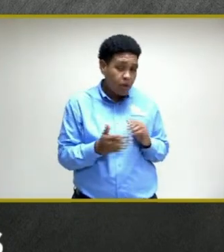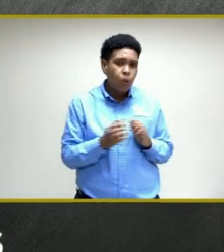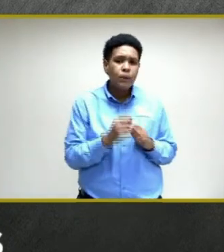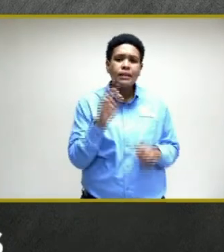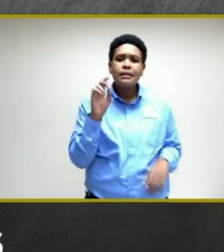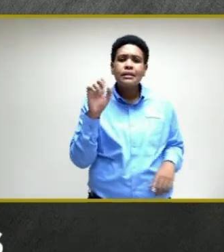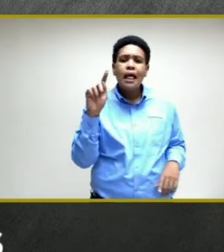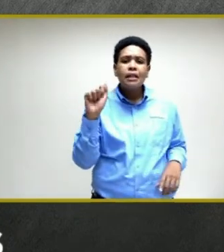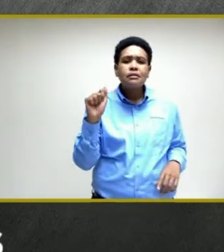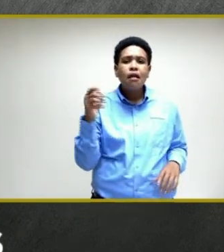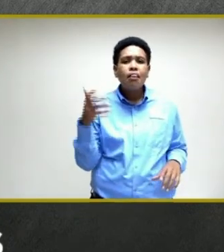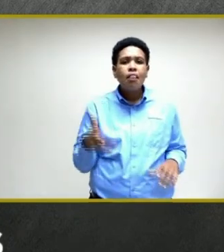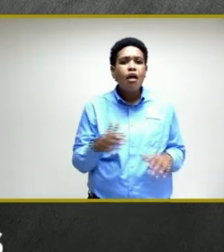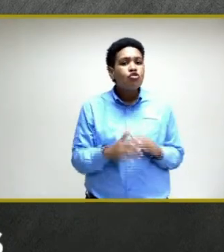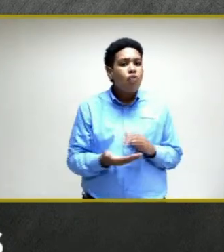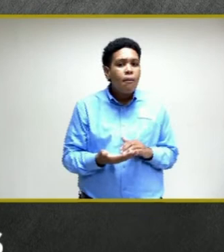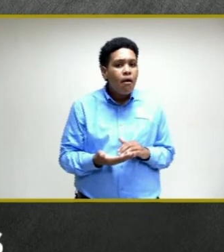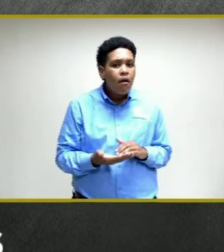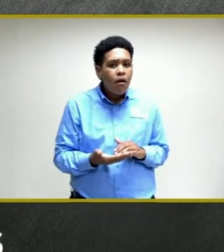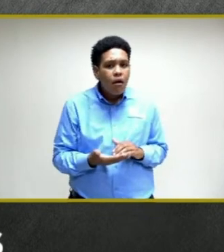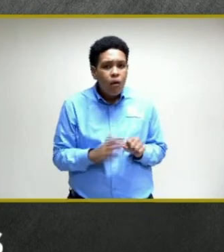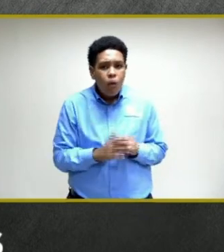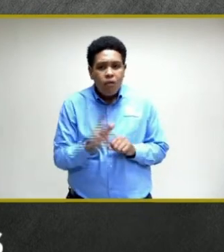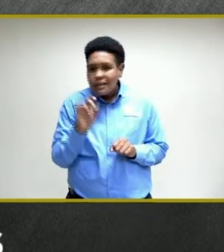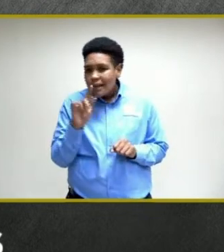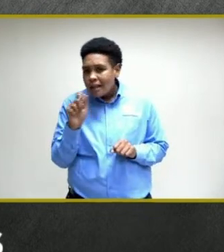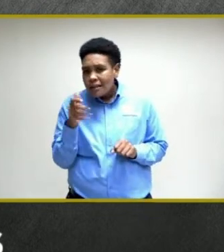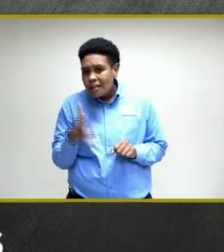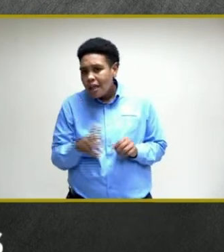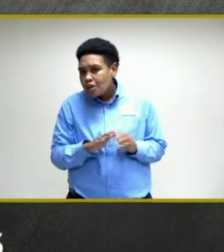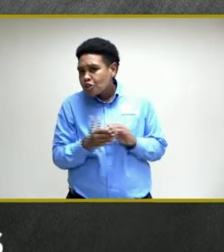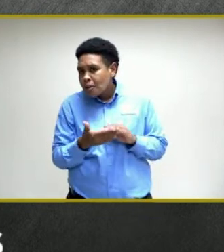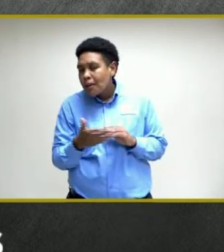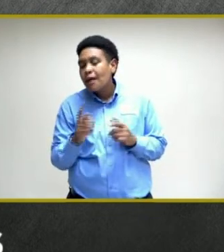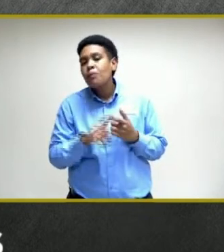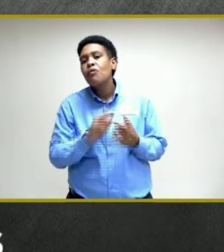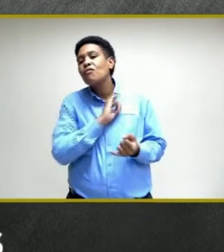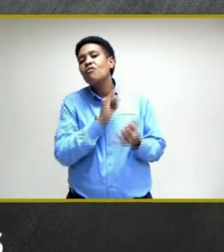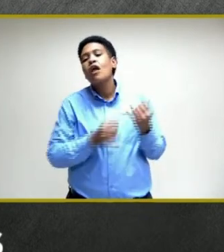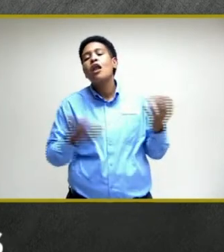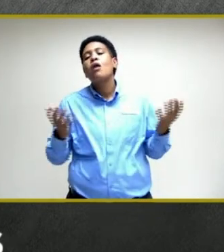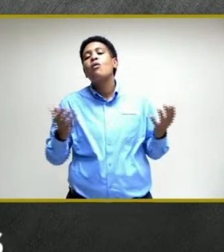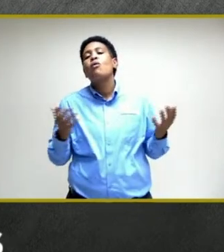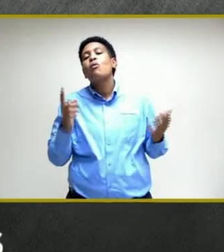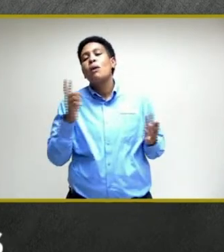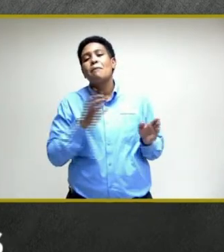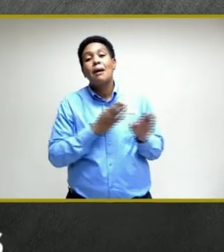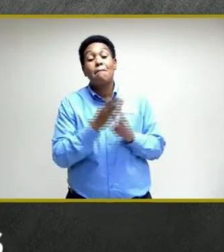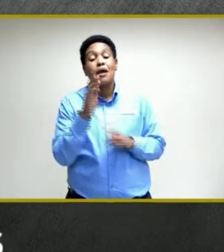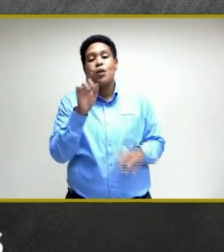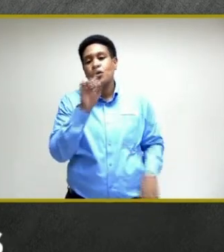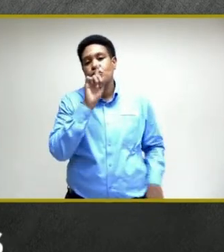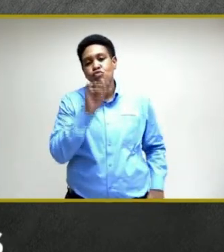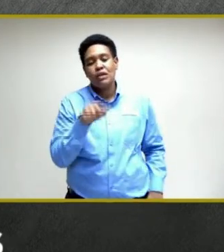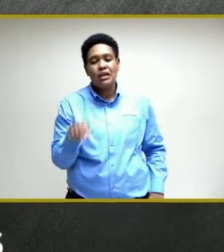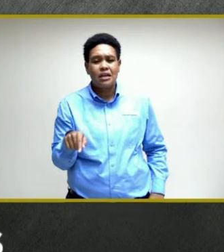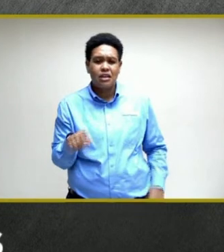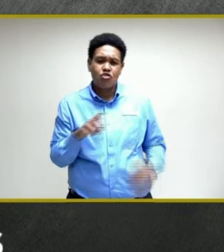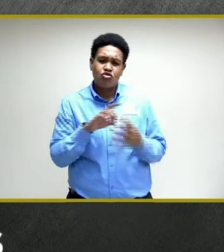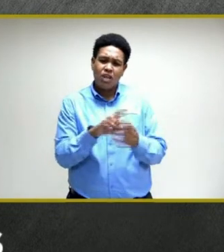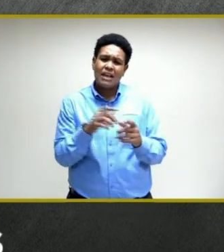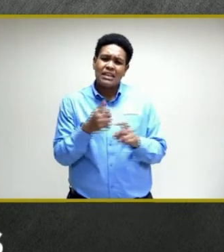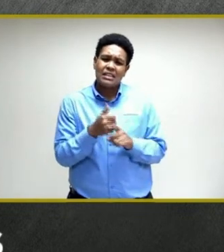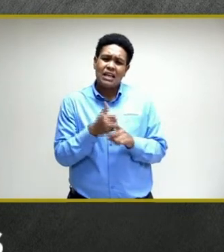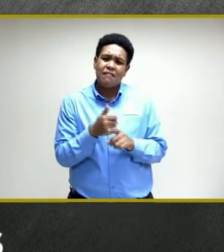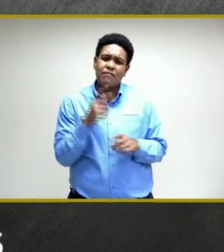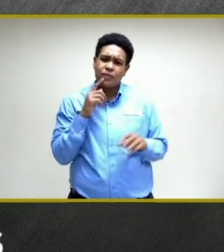Delta variant? Also, this was my main question really, regarding the